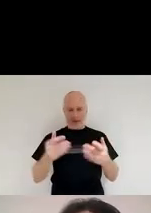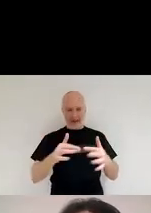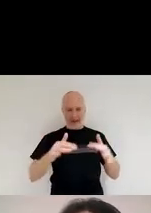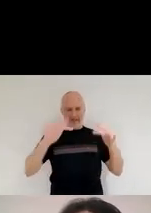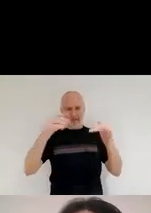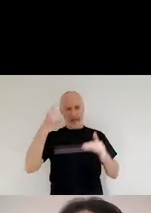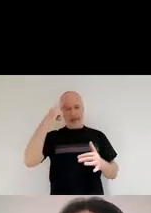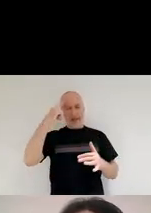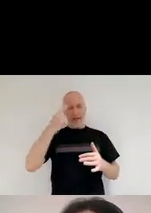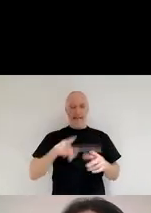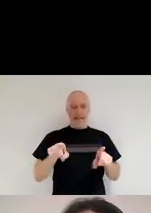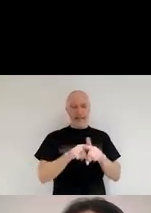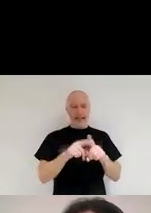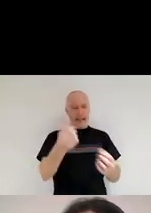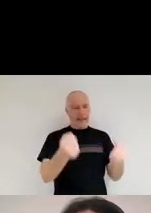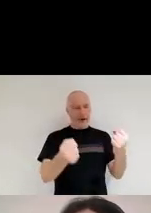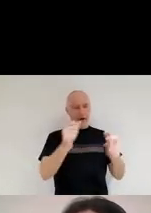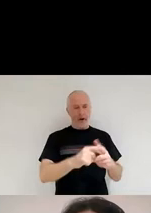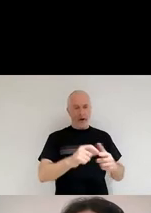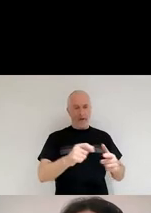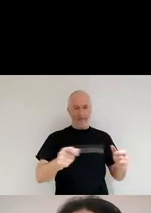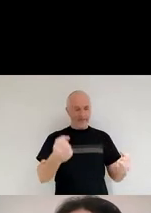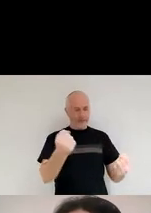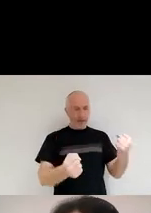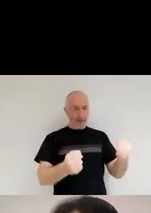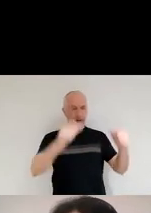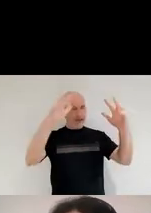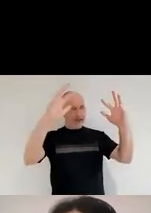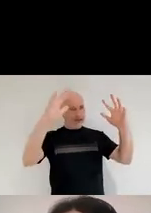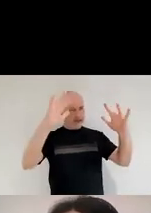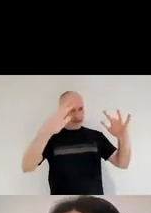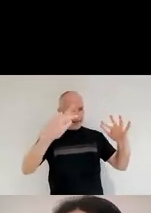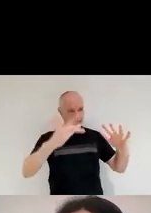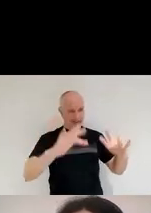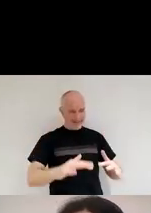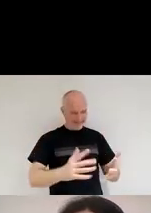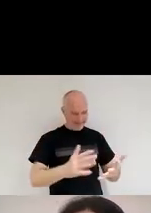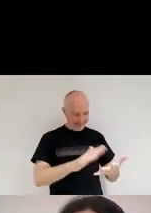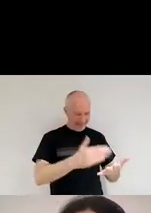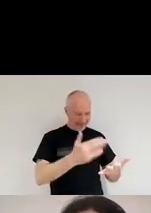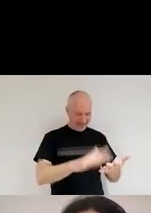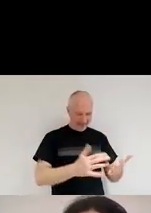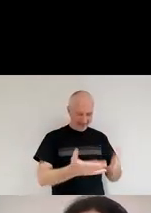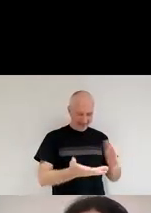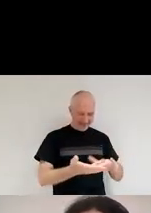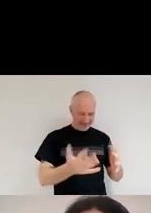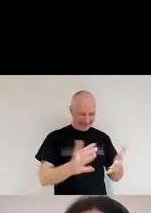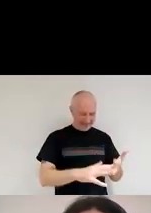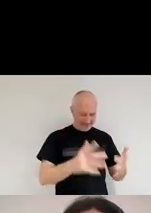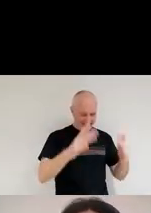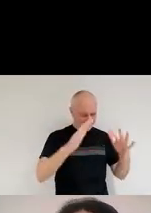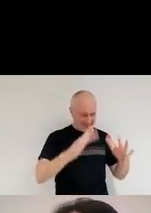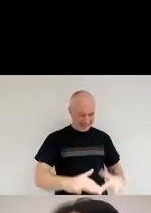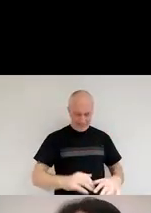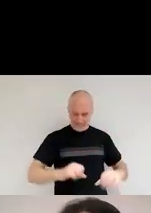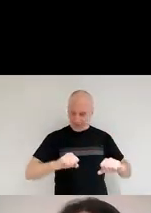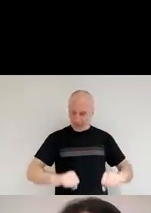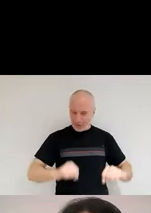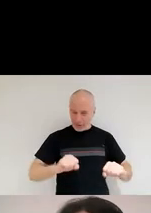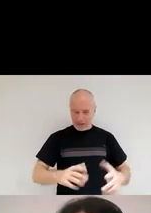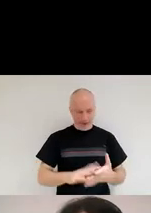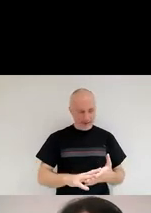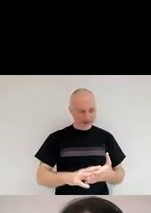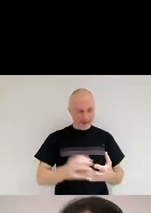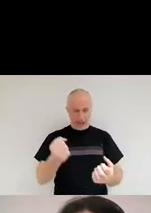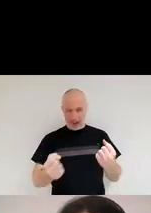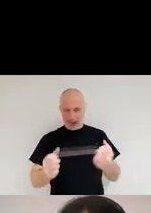light powdery thing that sticks everywhere in your car and in your furniture and you just want to get